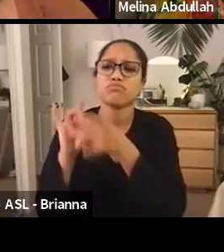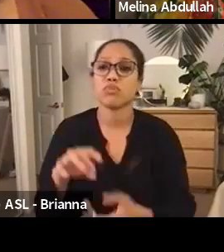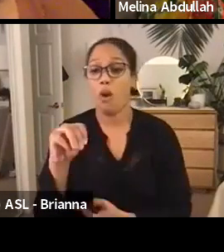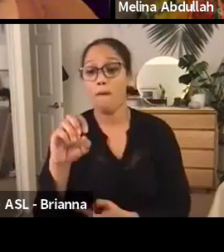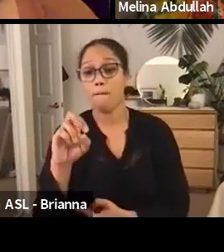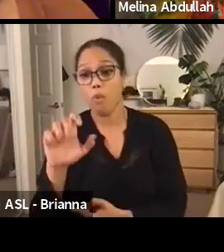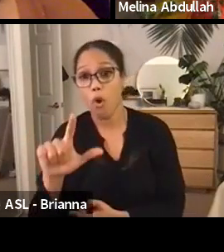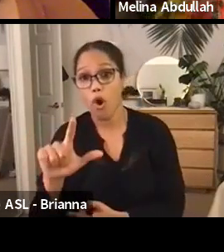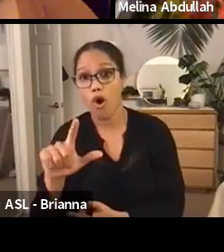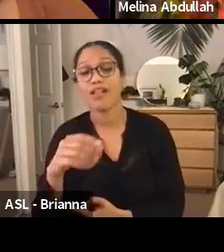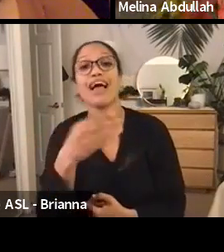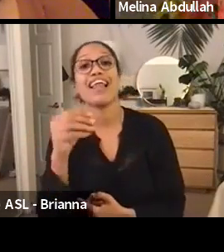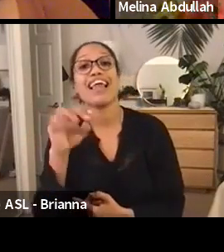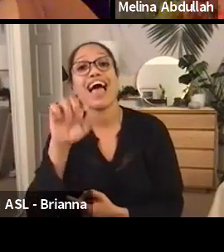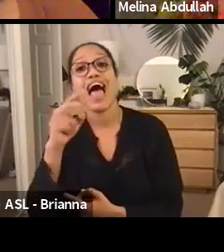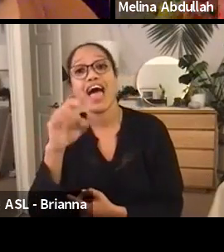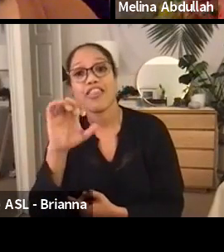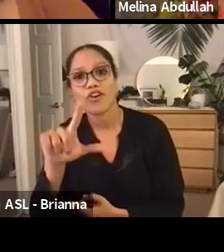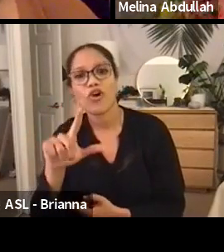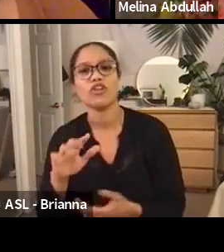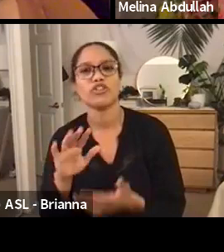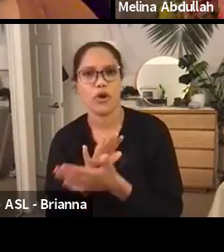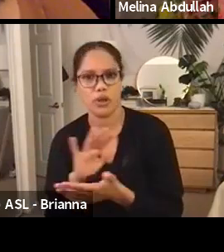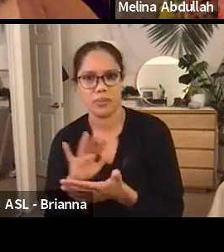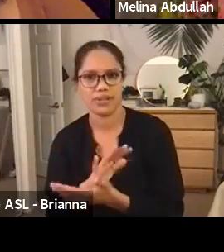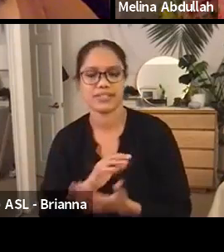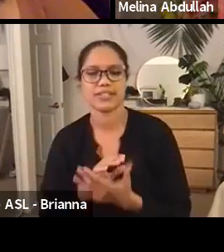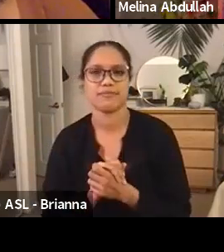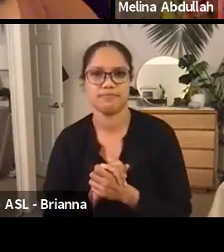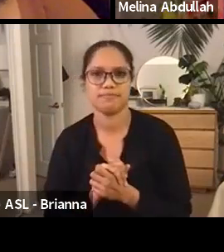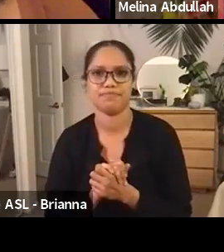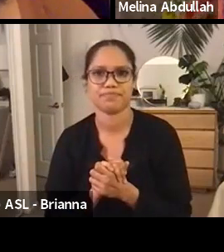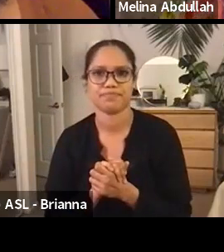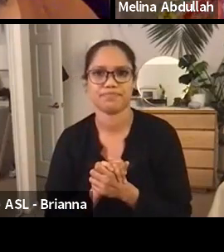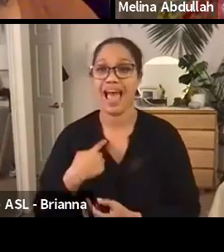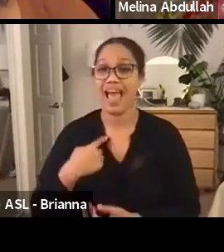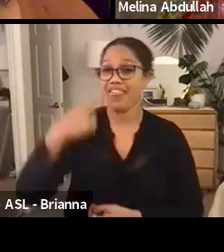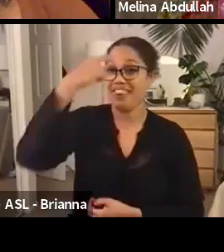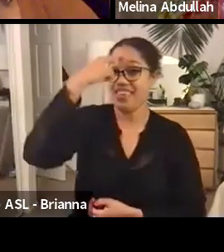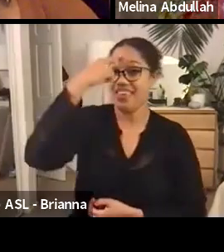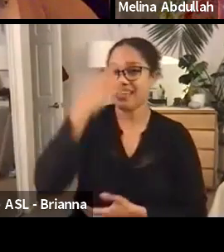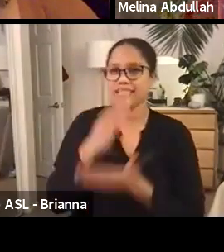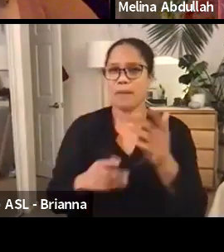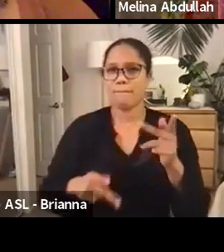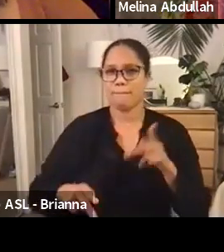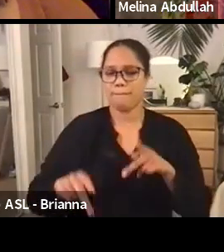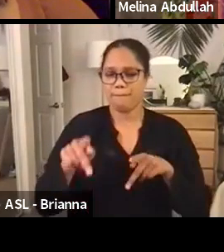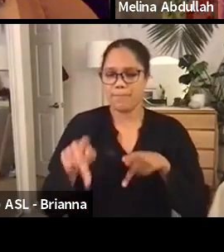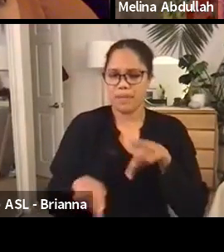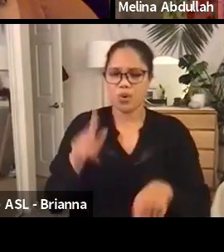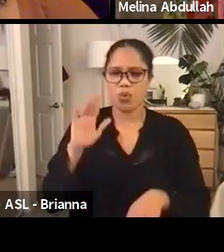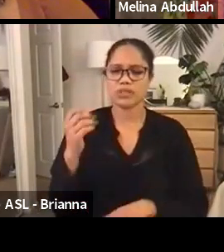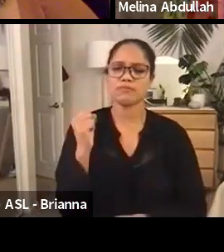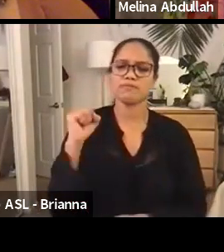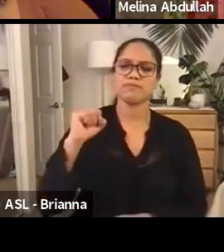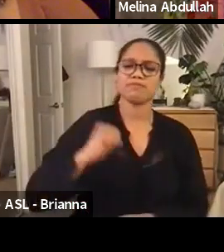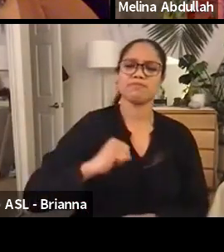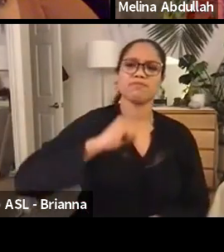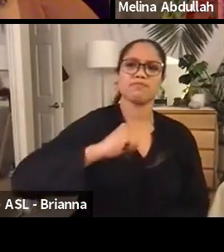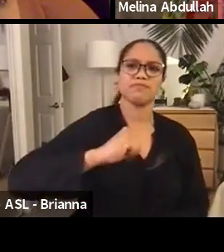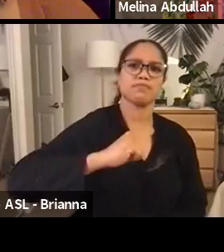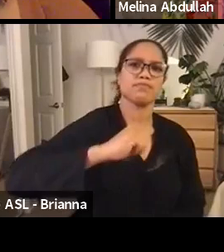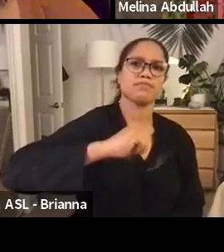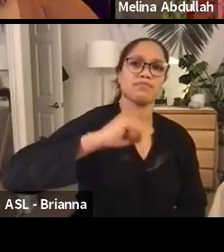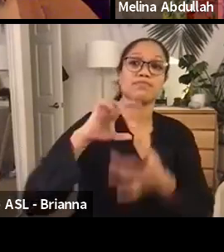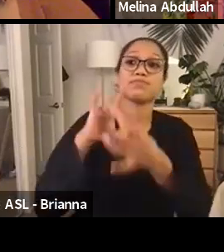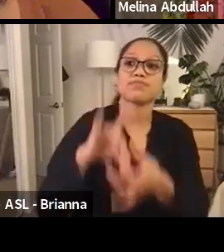documents. And one of the things that I think we are going to get pushback on FAM around the Breathe Act is around